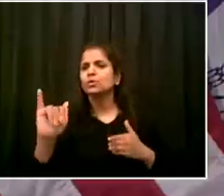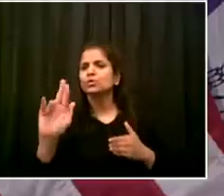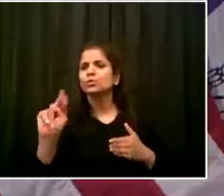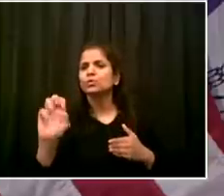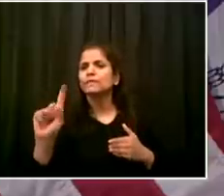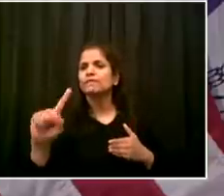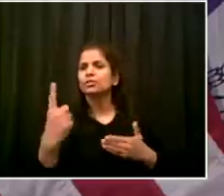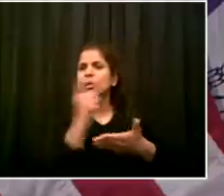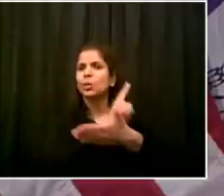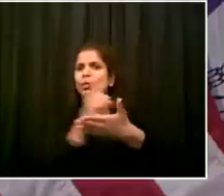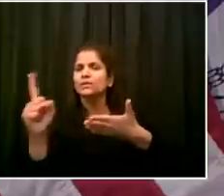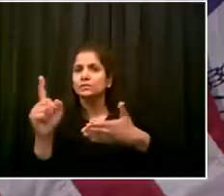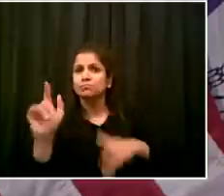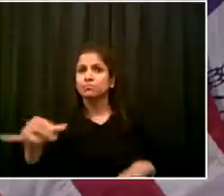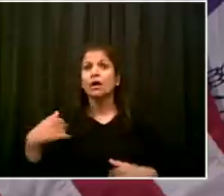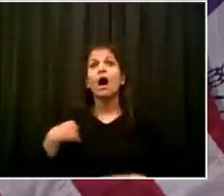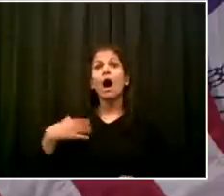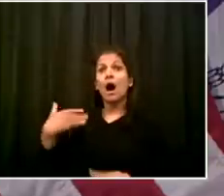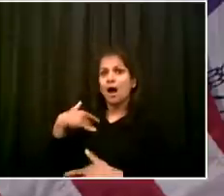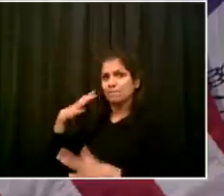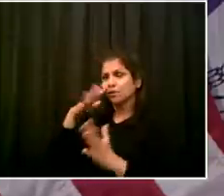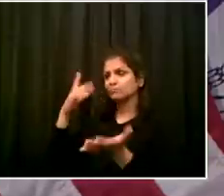that wholesale category.